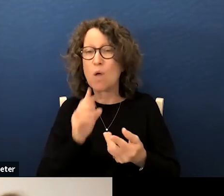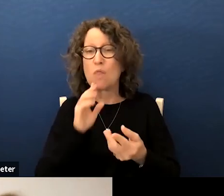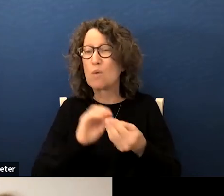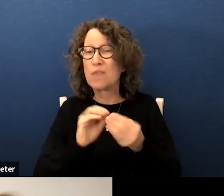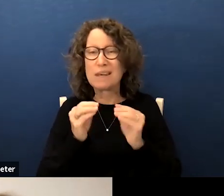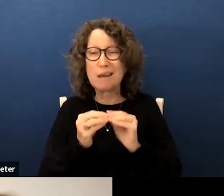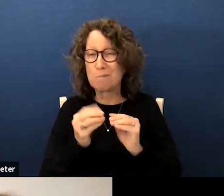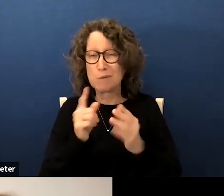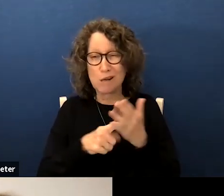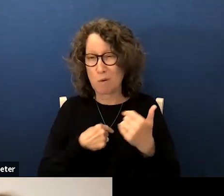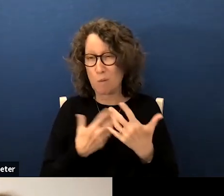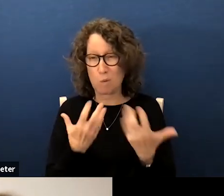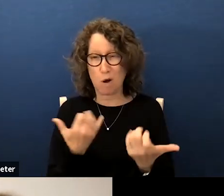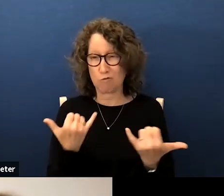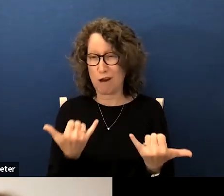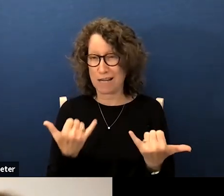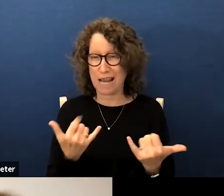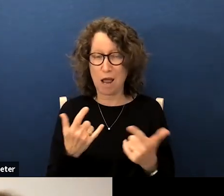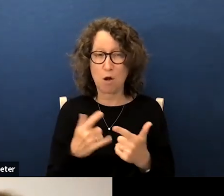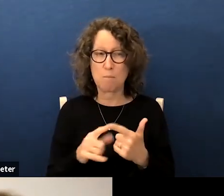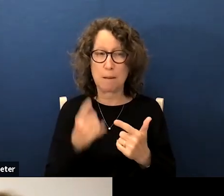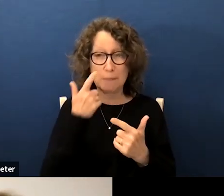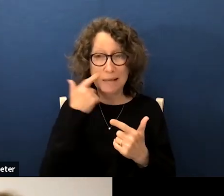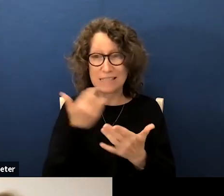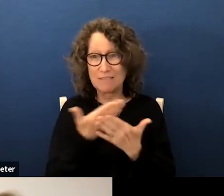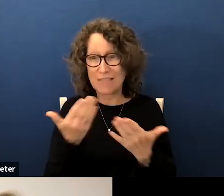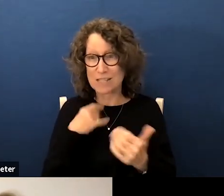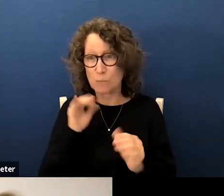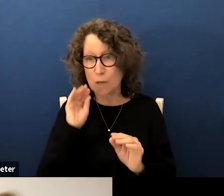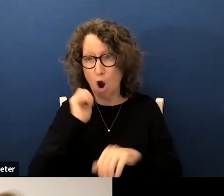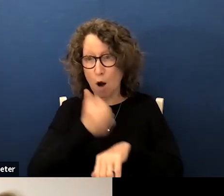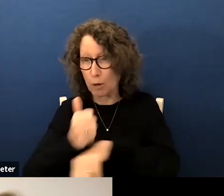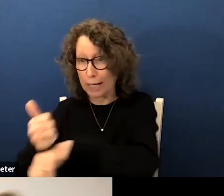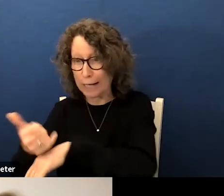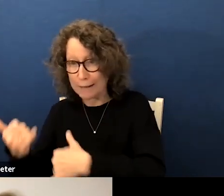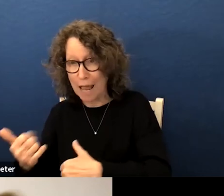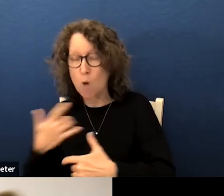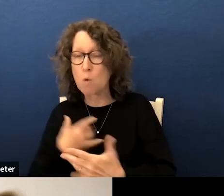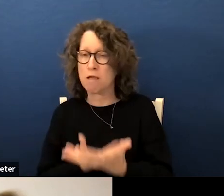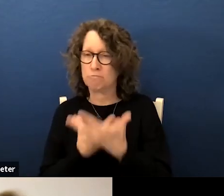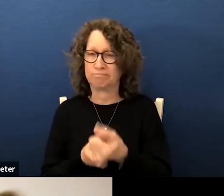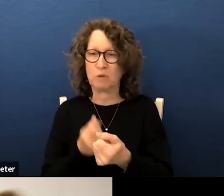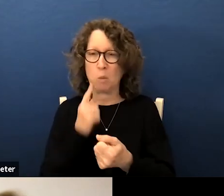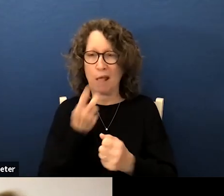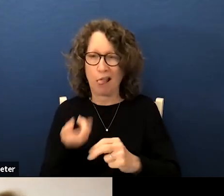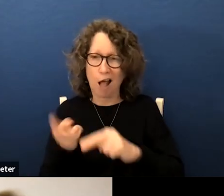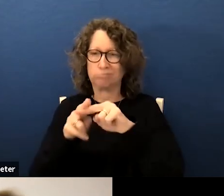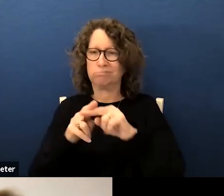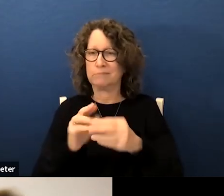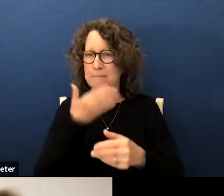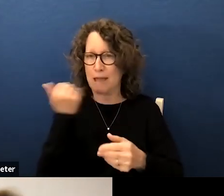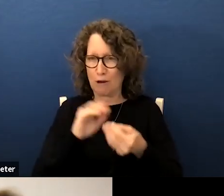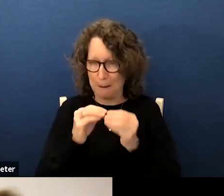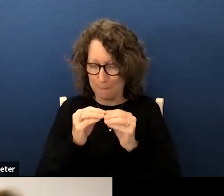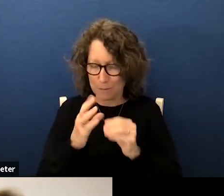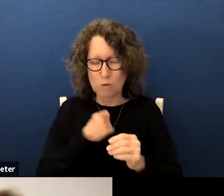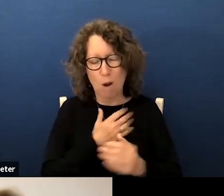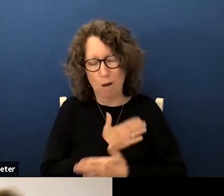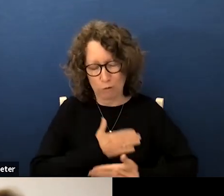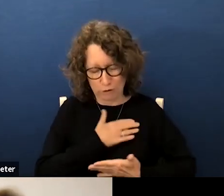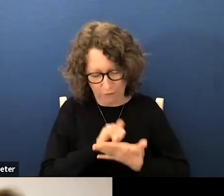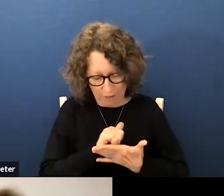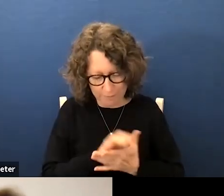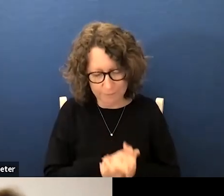not what we want to see right now for the spring but because of things that we're putting in place we have confidence that that that's going to improve so i appreciate that